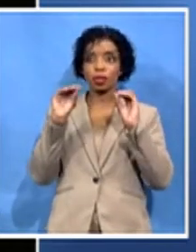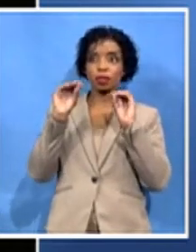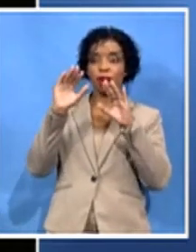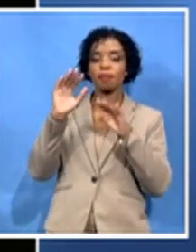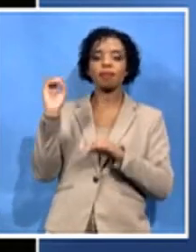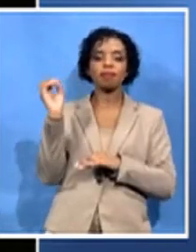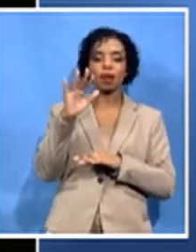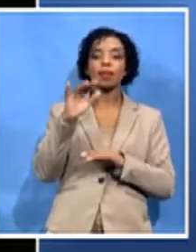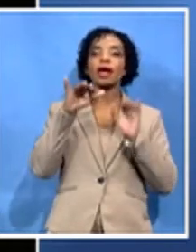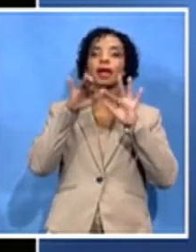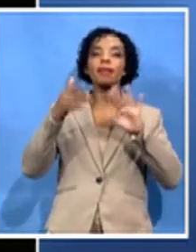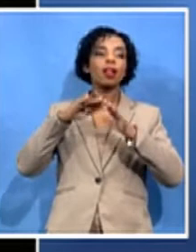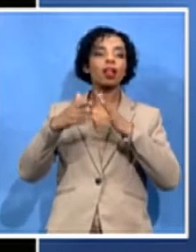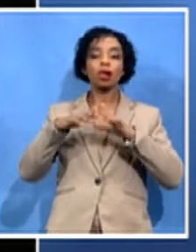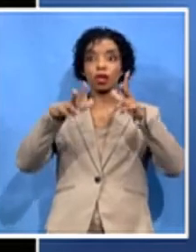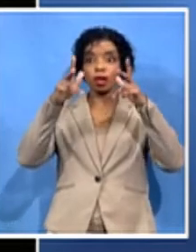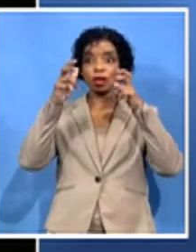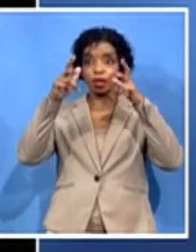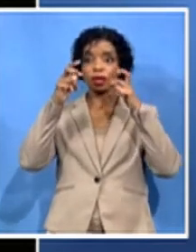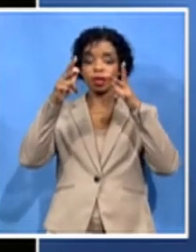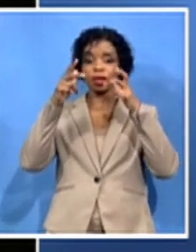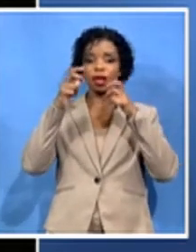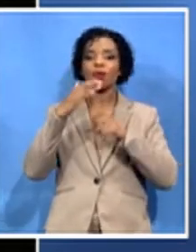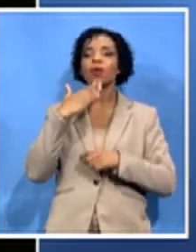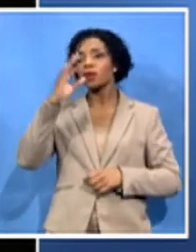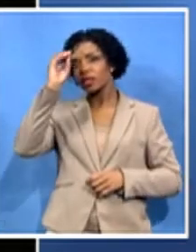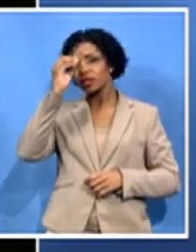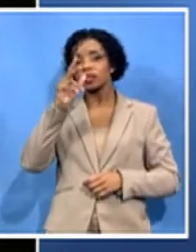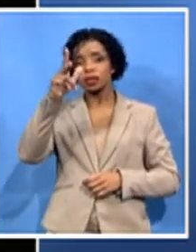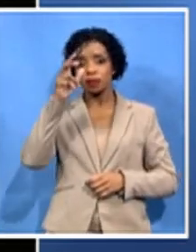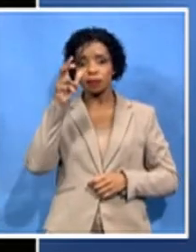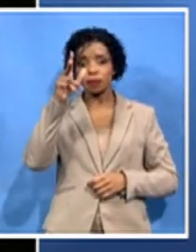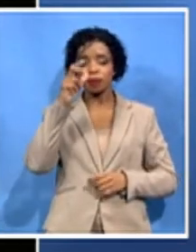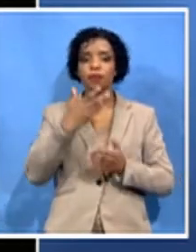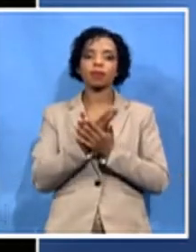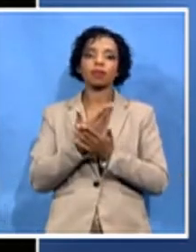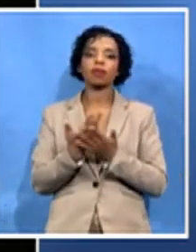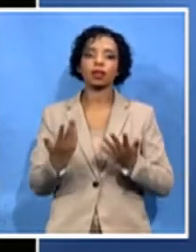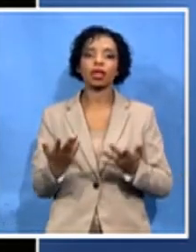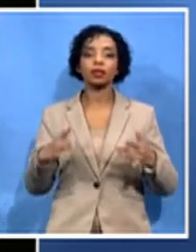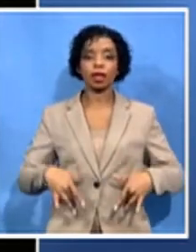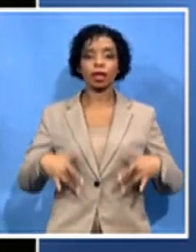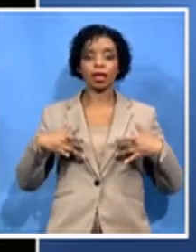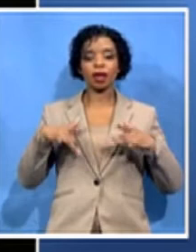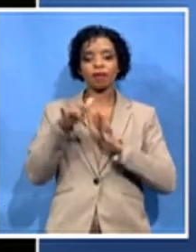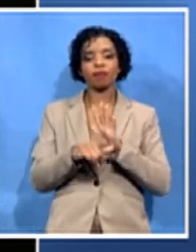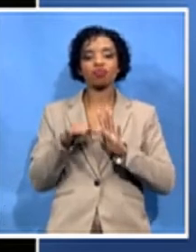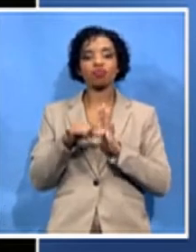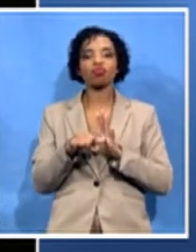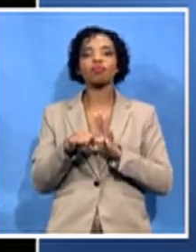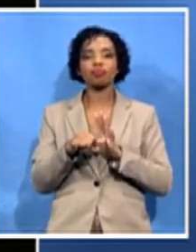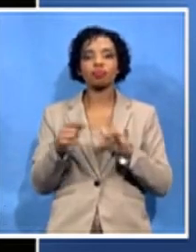will be able to listen. It will also be streamed live on our YouTube channel. Our guest speaker is the